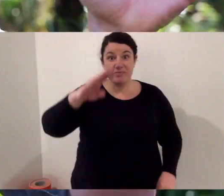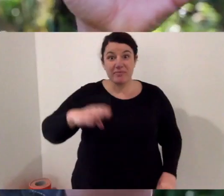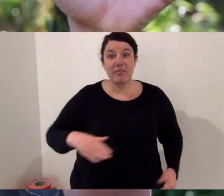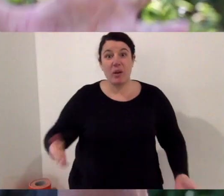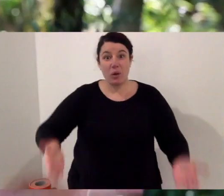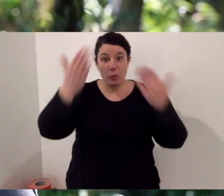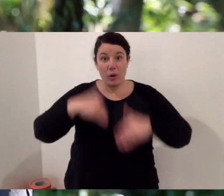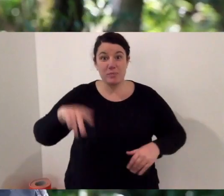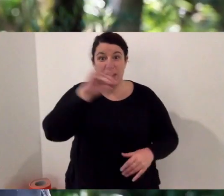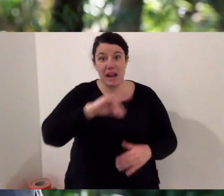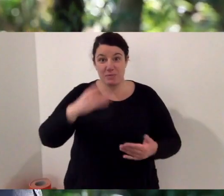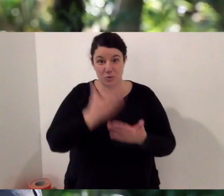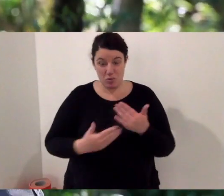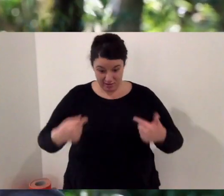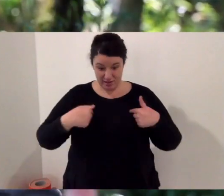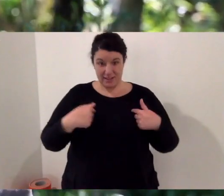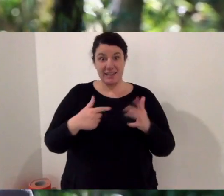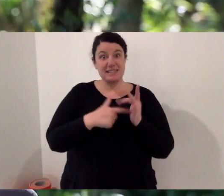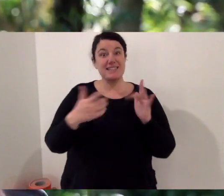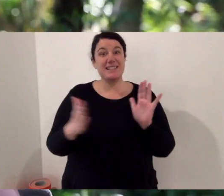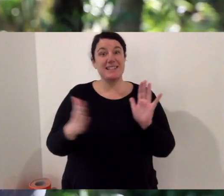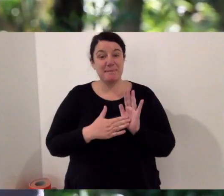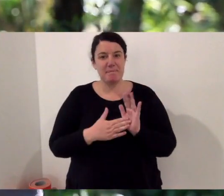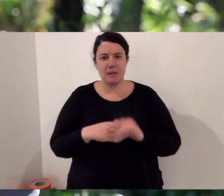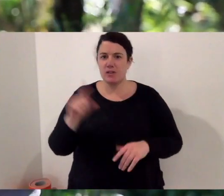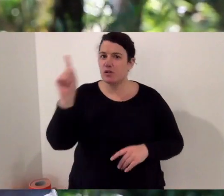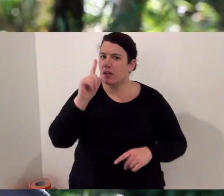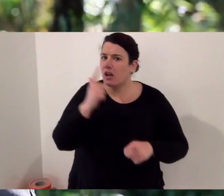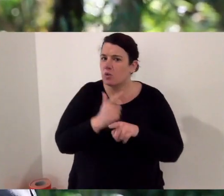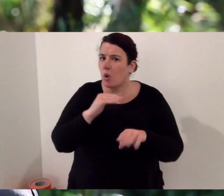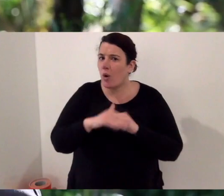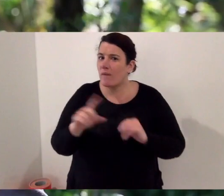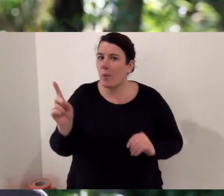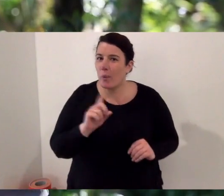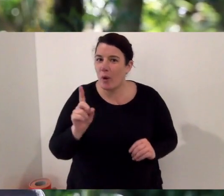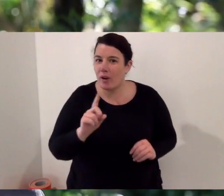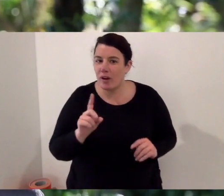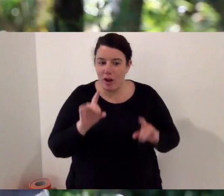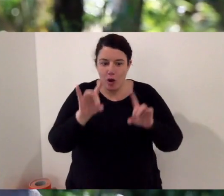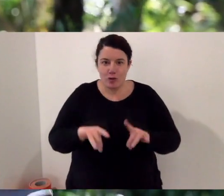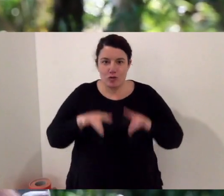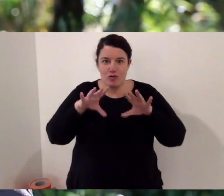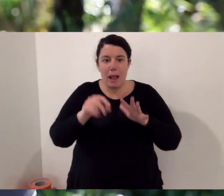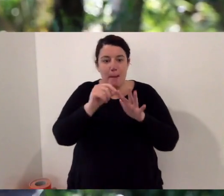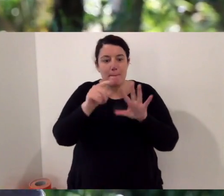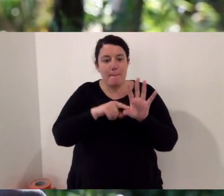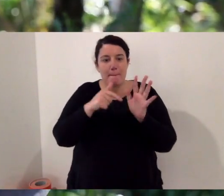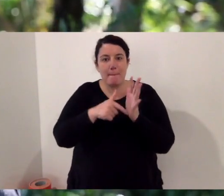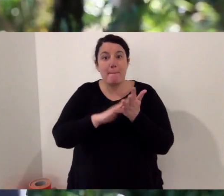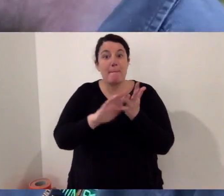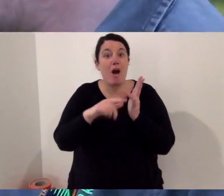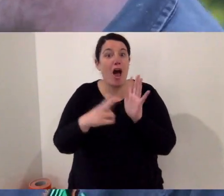G'day. Welcome to Animal Tales with Tim Faulkner. That's me. And today I'm talking to you about Australian